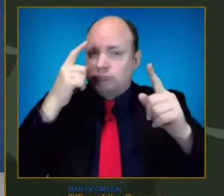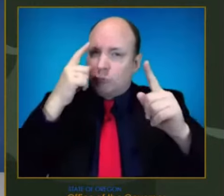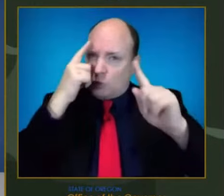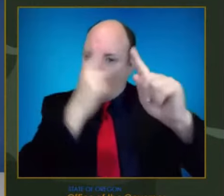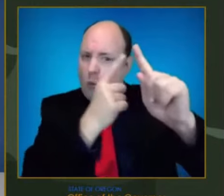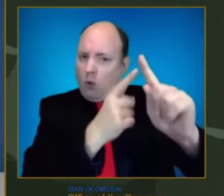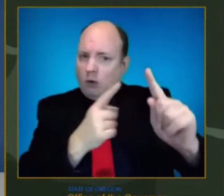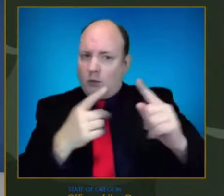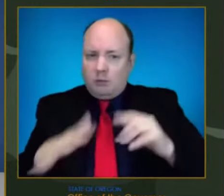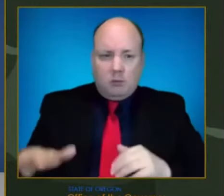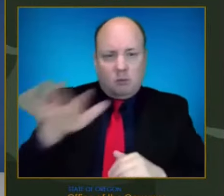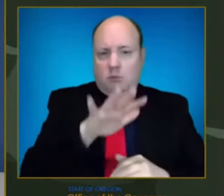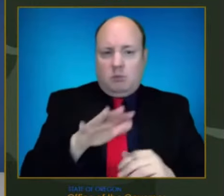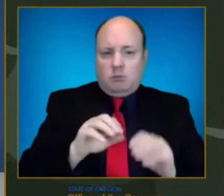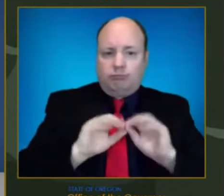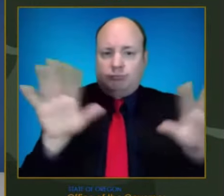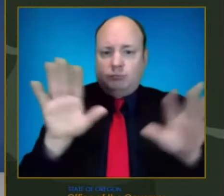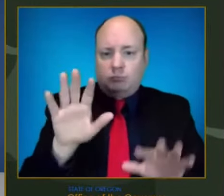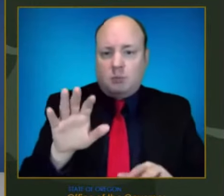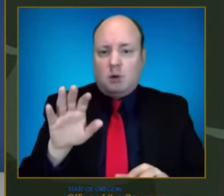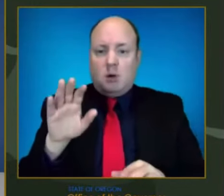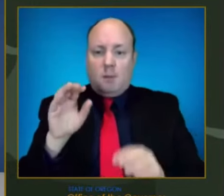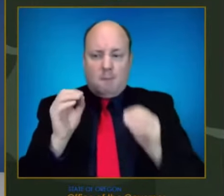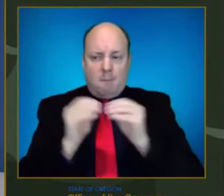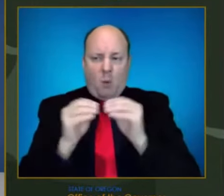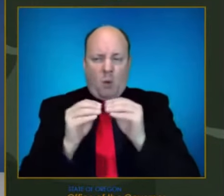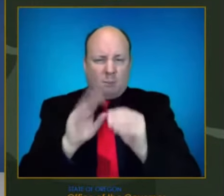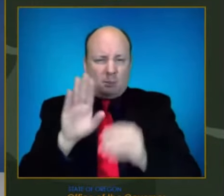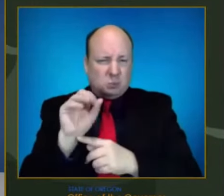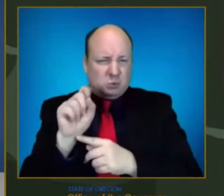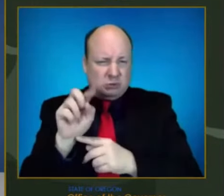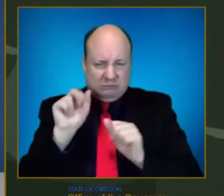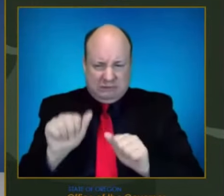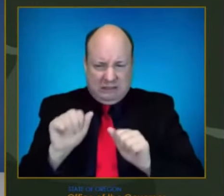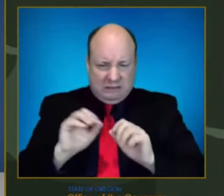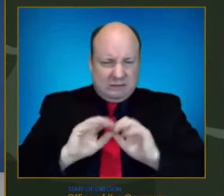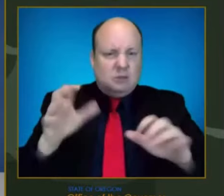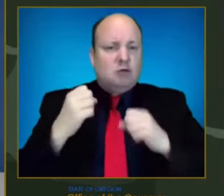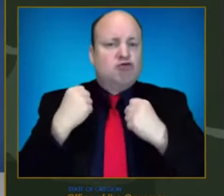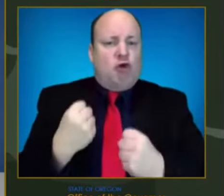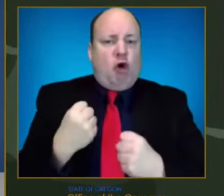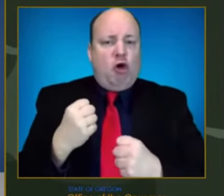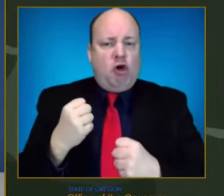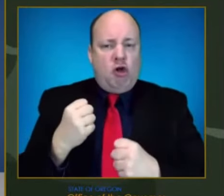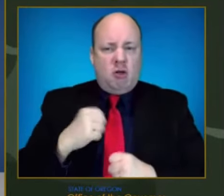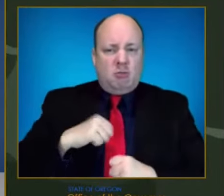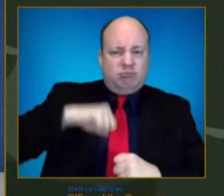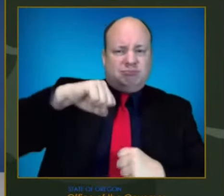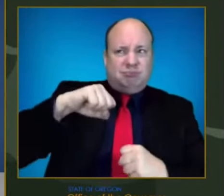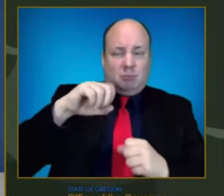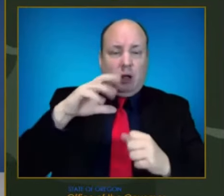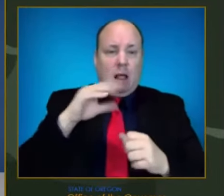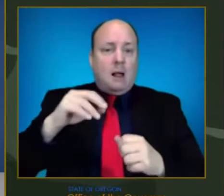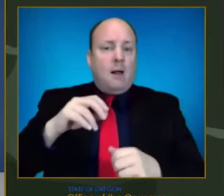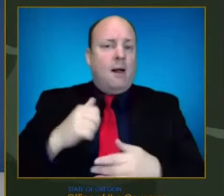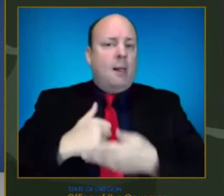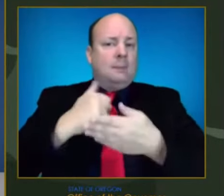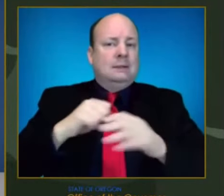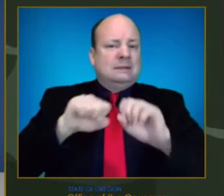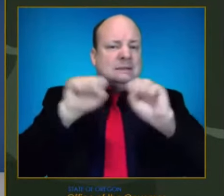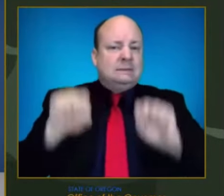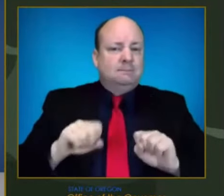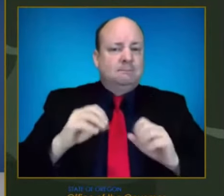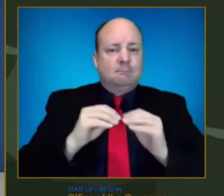we're going to support our partners in the healthcare system and local public health departments to at least double or triple their current